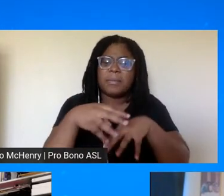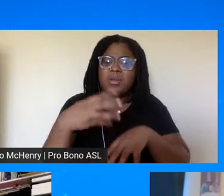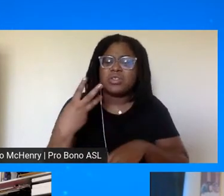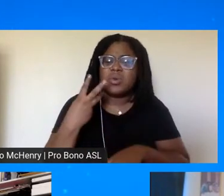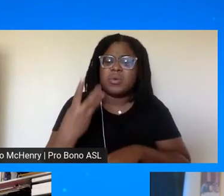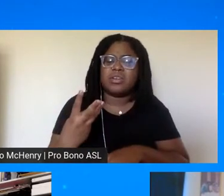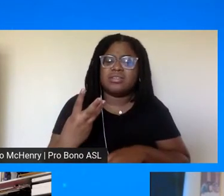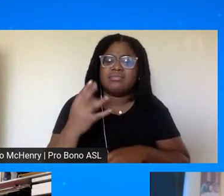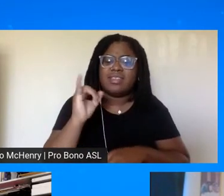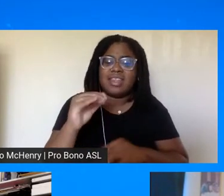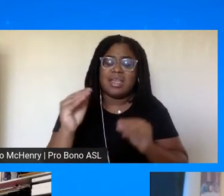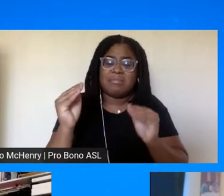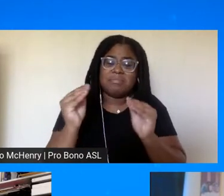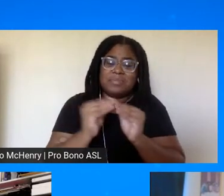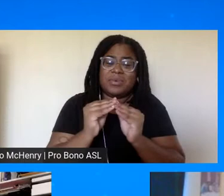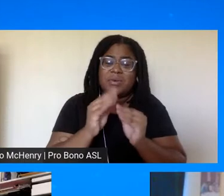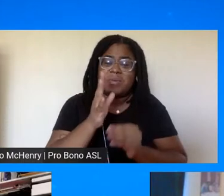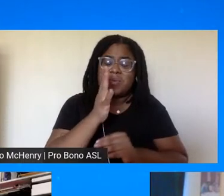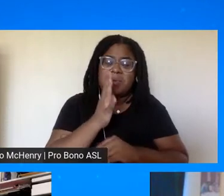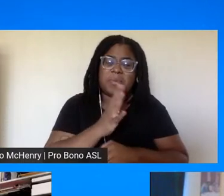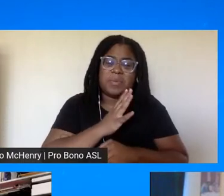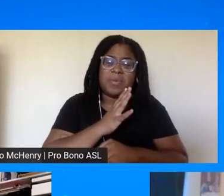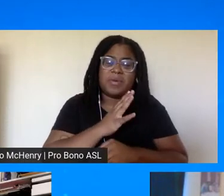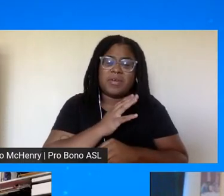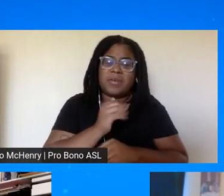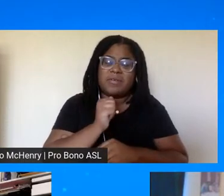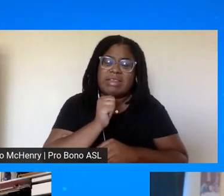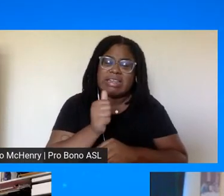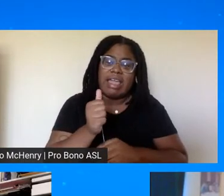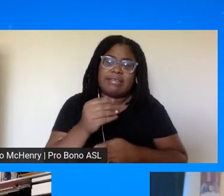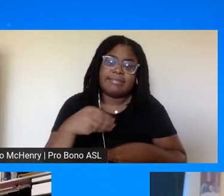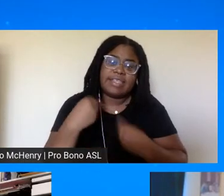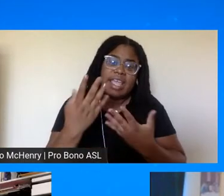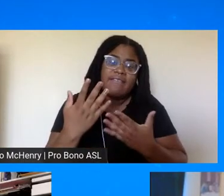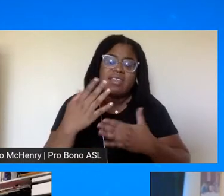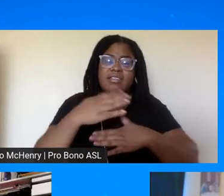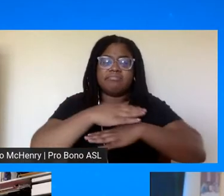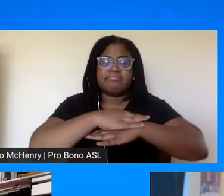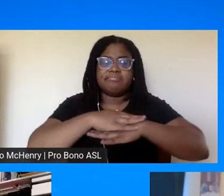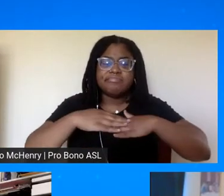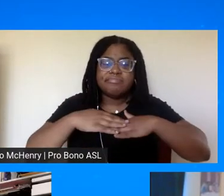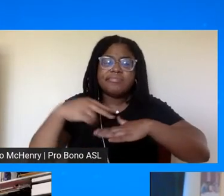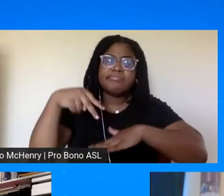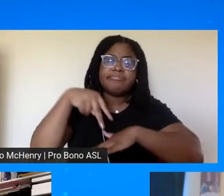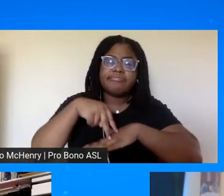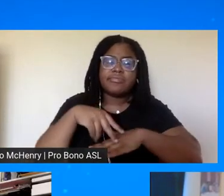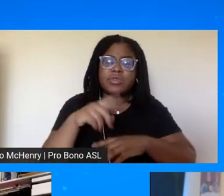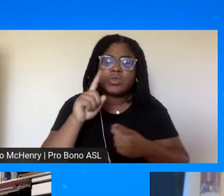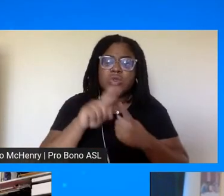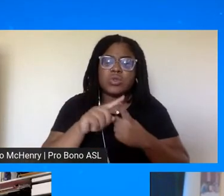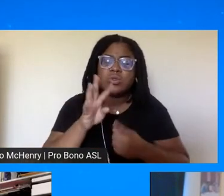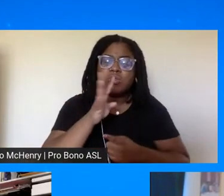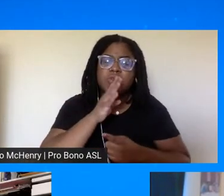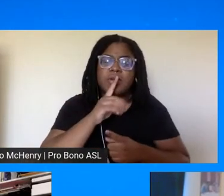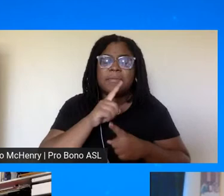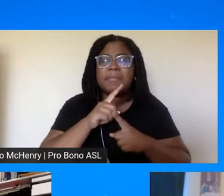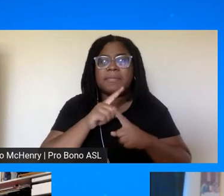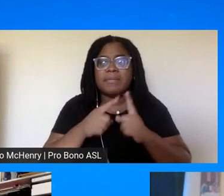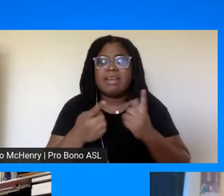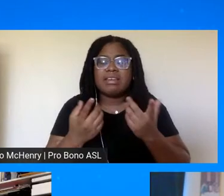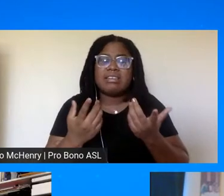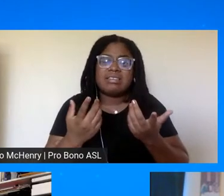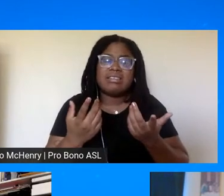that more women weren't uh given a platform to articulate it really was in some way the missed um